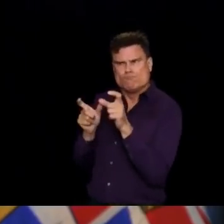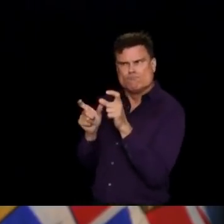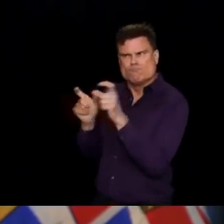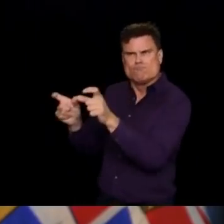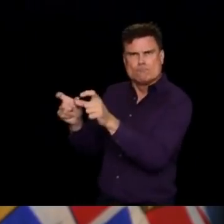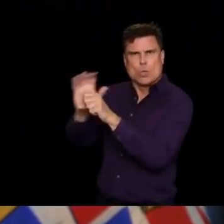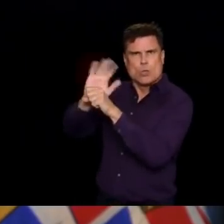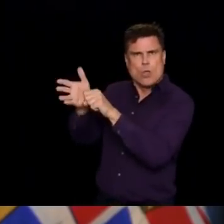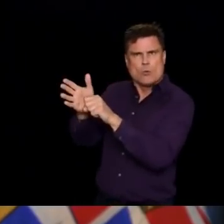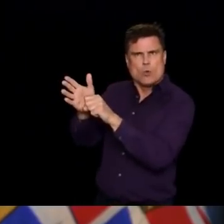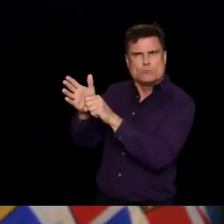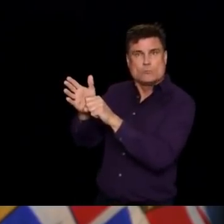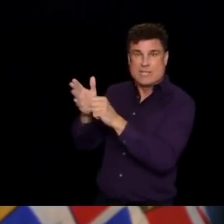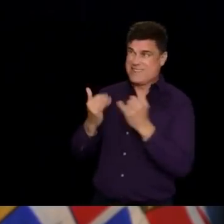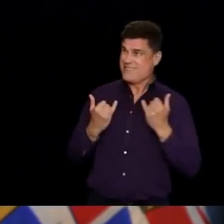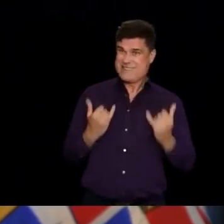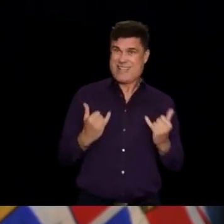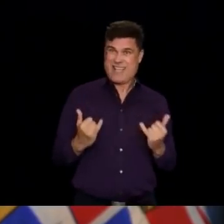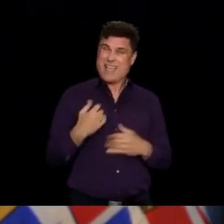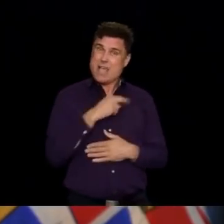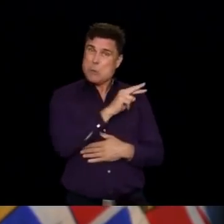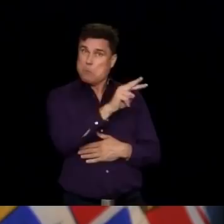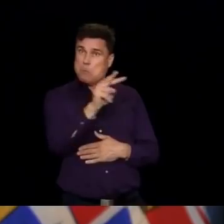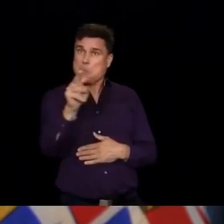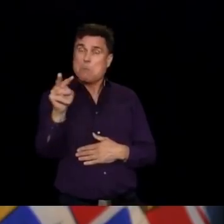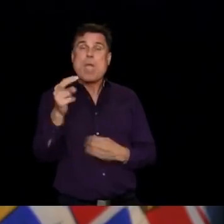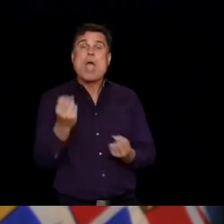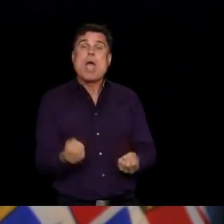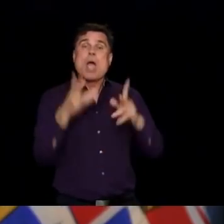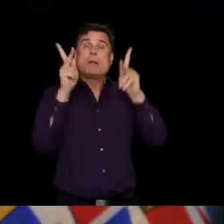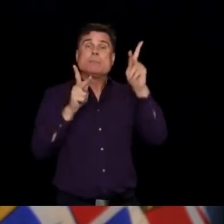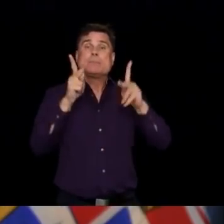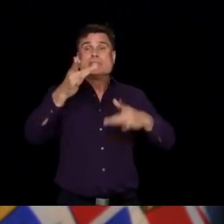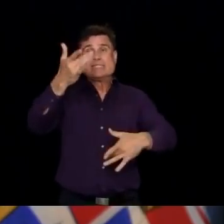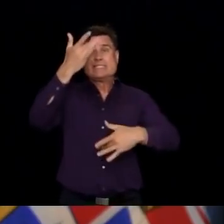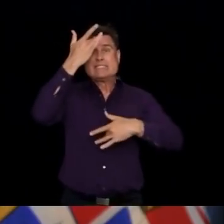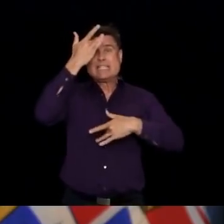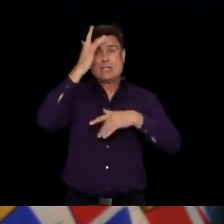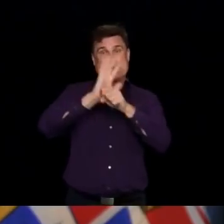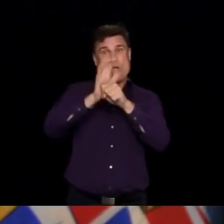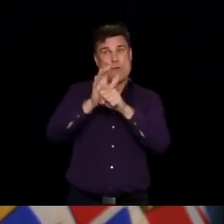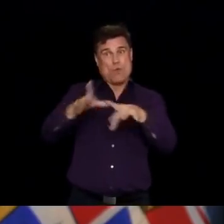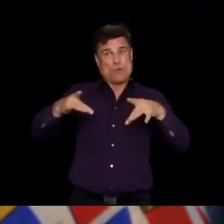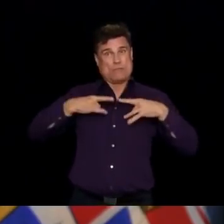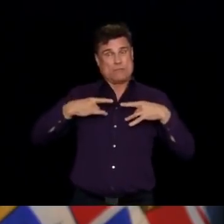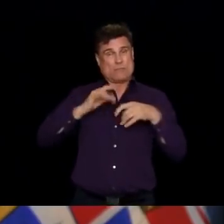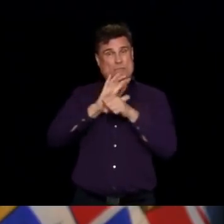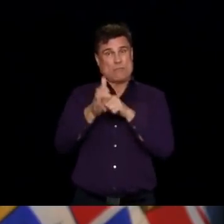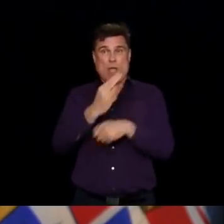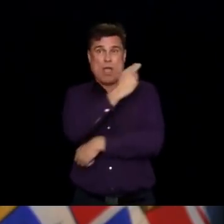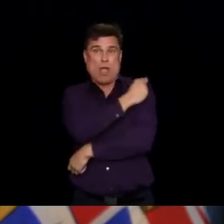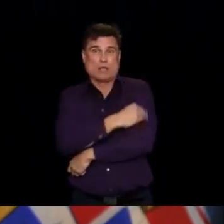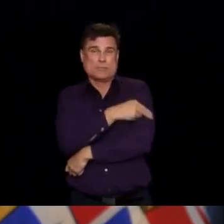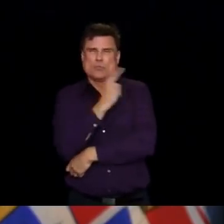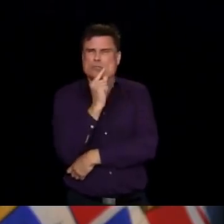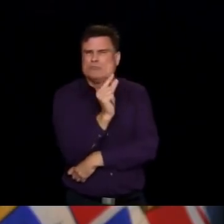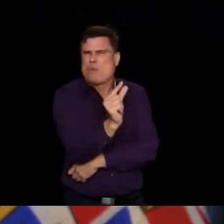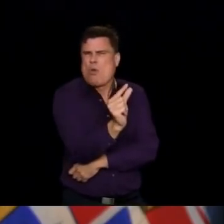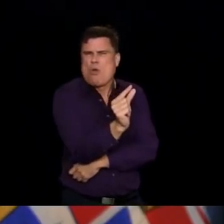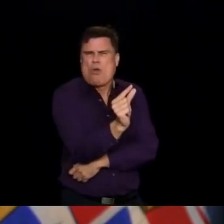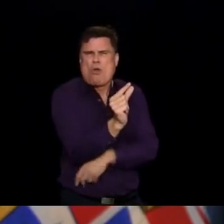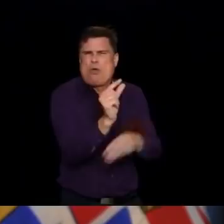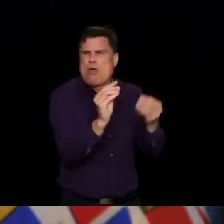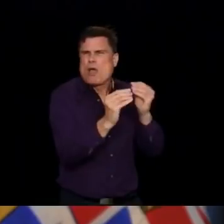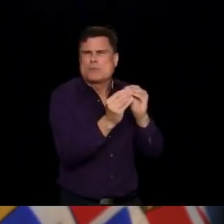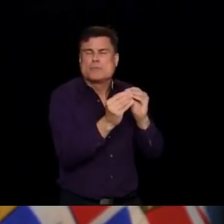We have very few people who are transmitting in our community. And that's why we feel we're at that balance where we need to allow